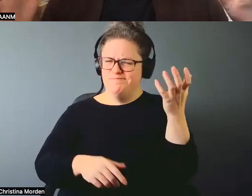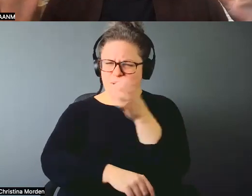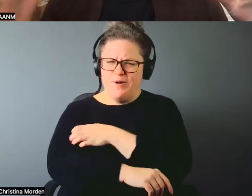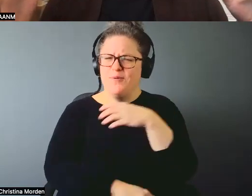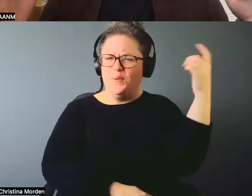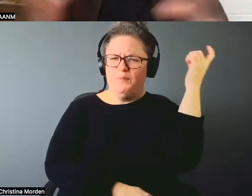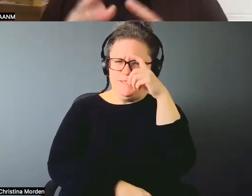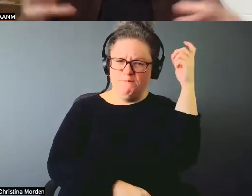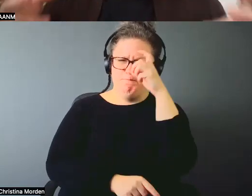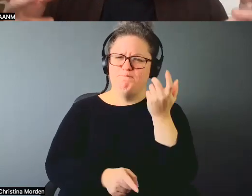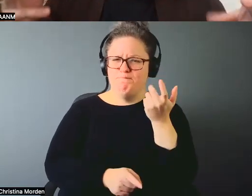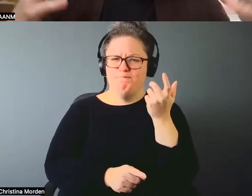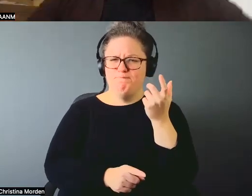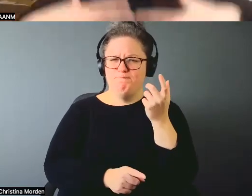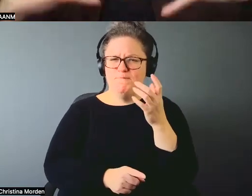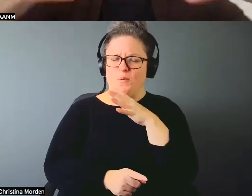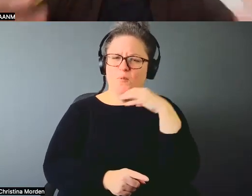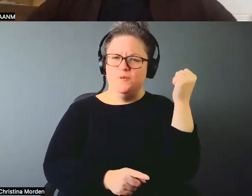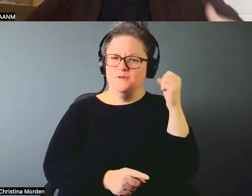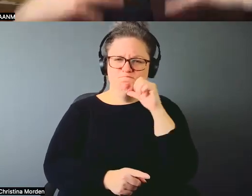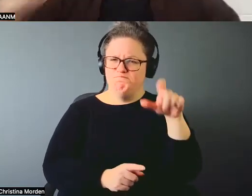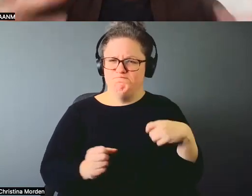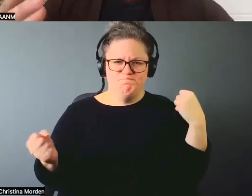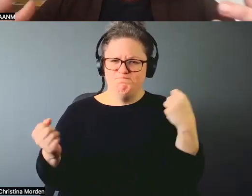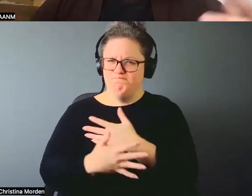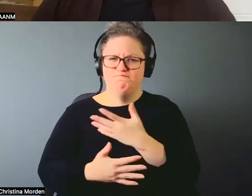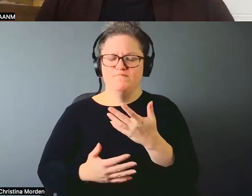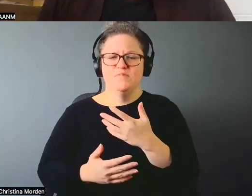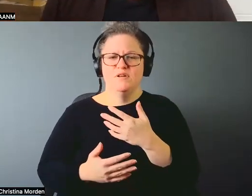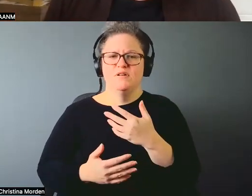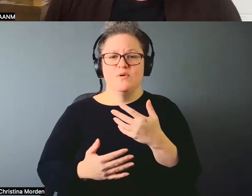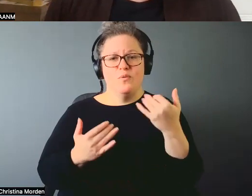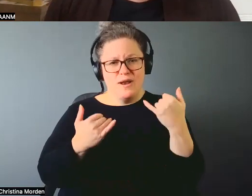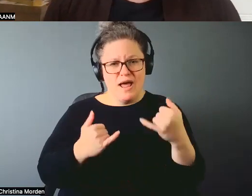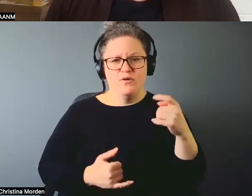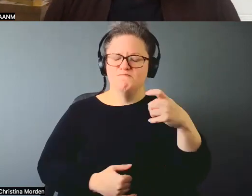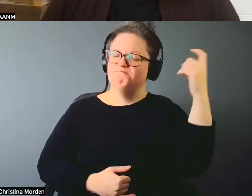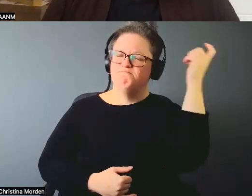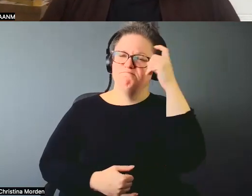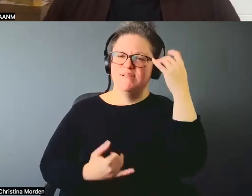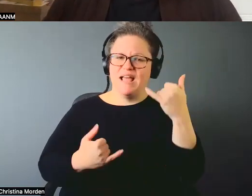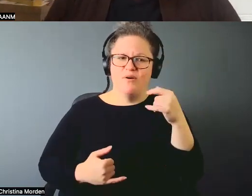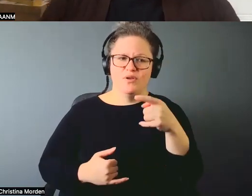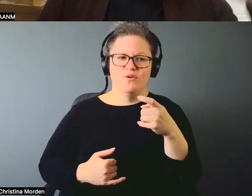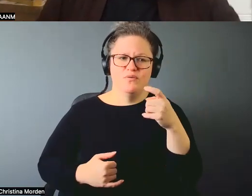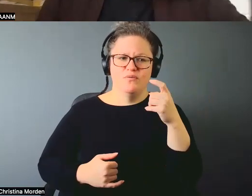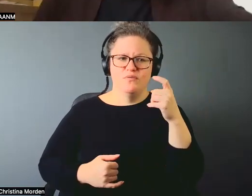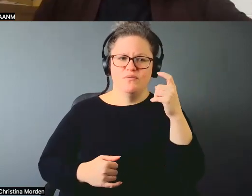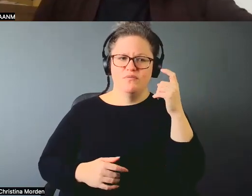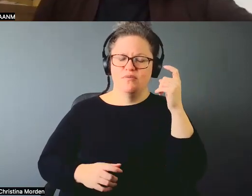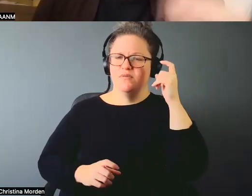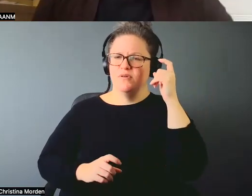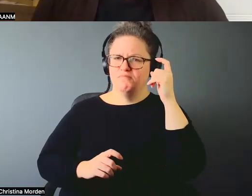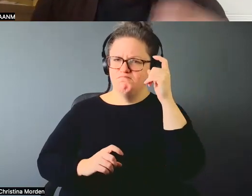what this this this book feels like is you giving that wisdom back to to the folks. And so it just